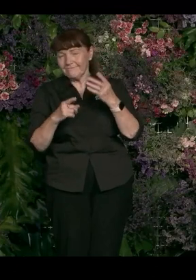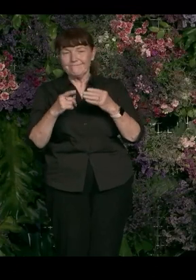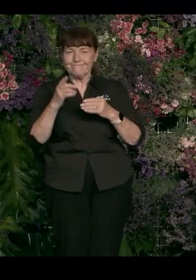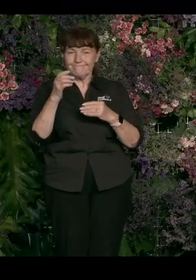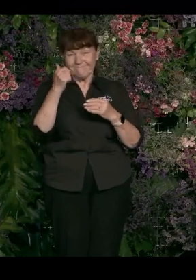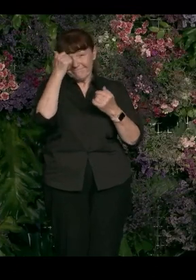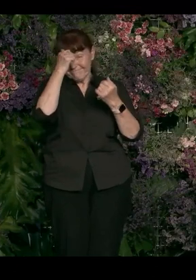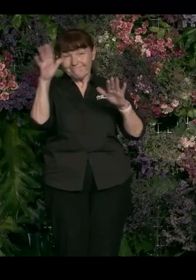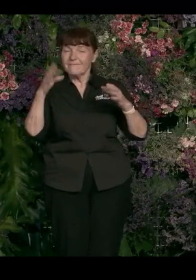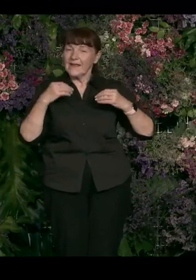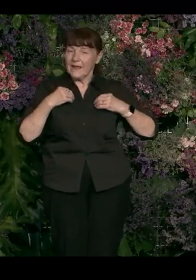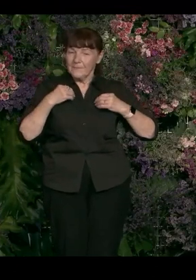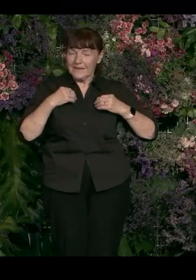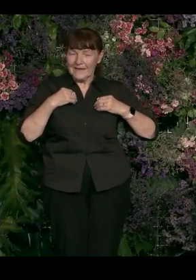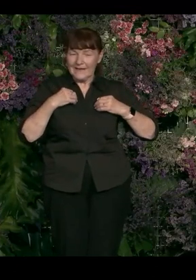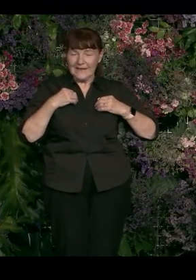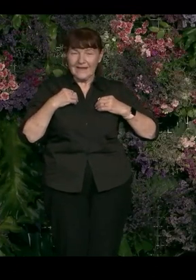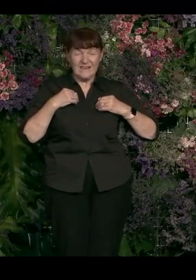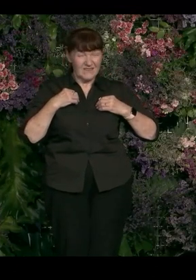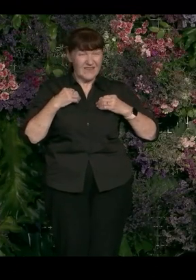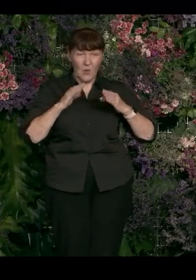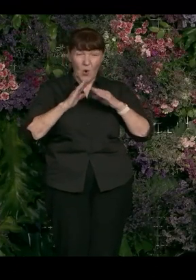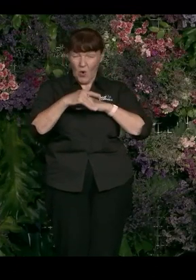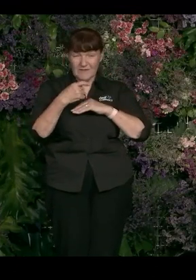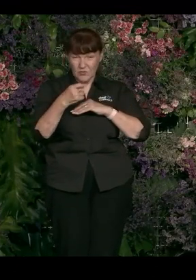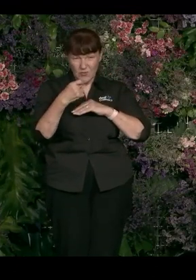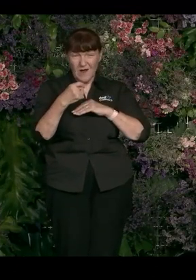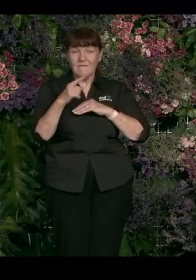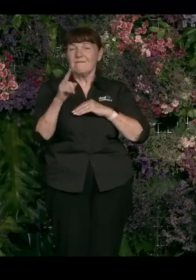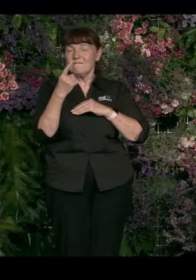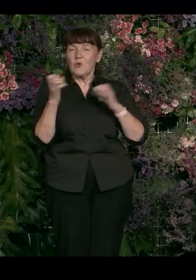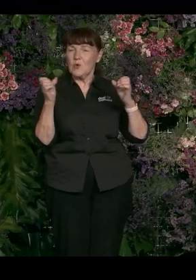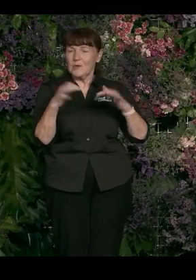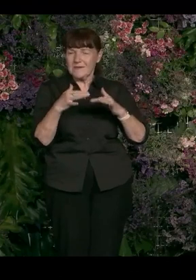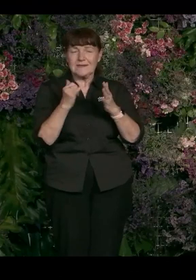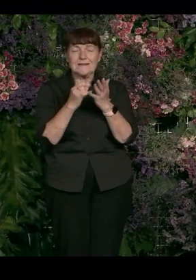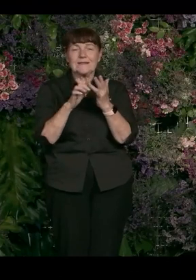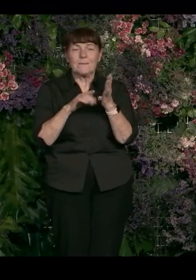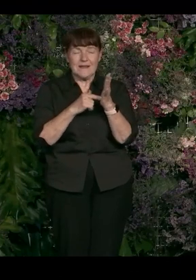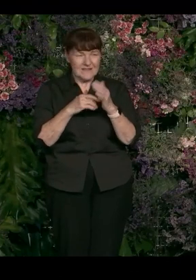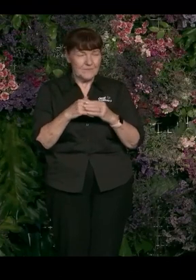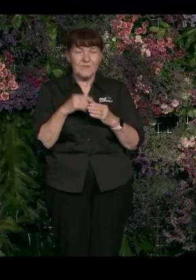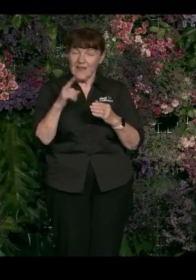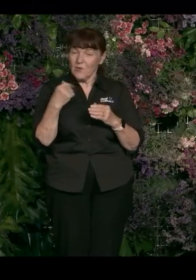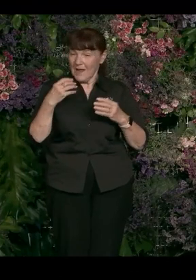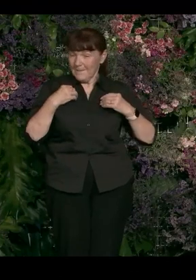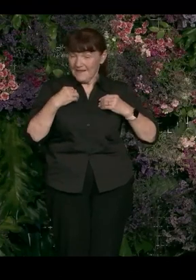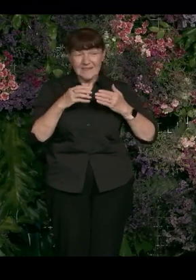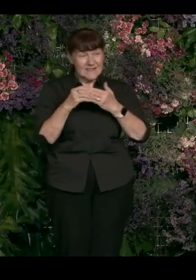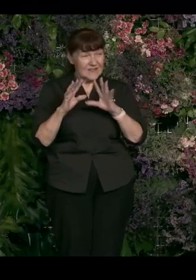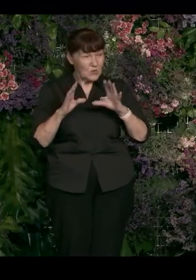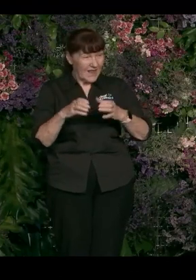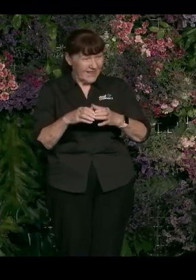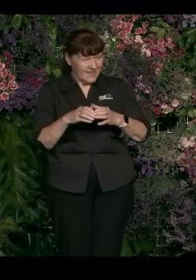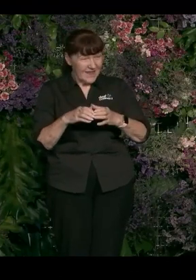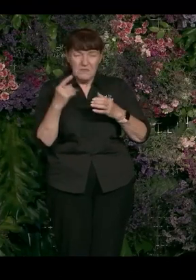And we were 200% oversubscribed for the first summit. And it was business leaders, bankers. It was not HR diversity leaders who, of course, get it. But if you can get business leaders to get it,